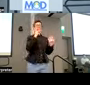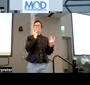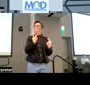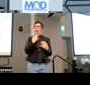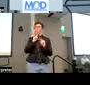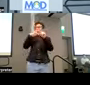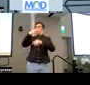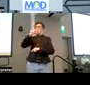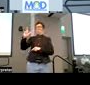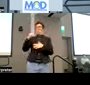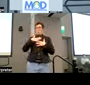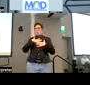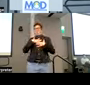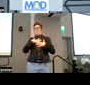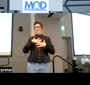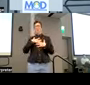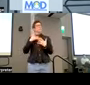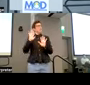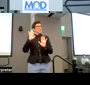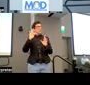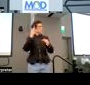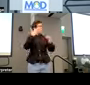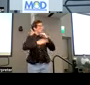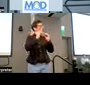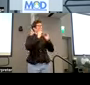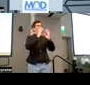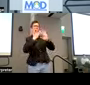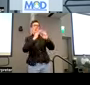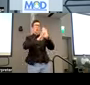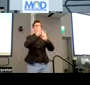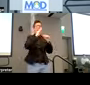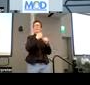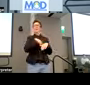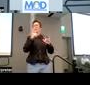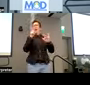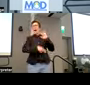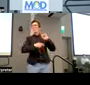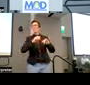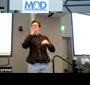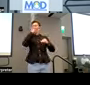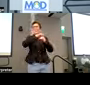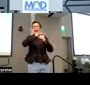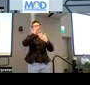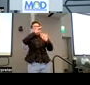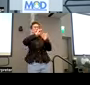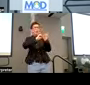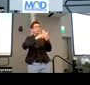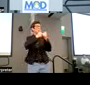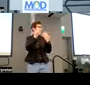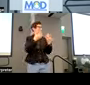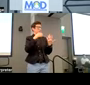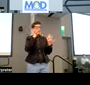polls. there was more development of online voting information and absentee ballots and mail-in ballots. And you have the landmark